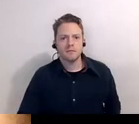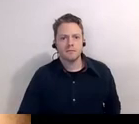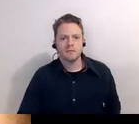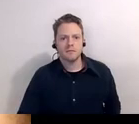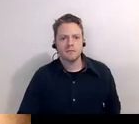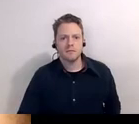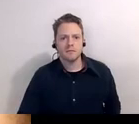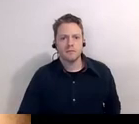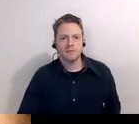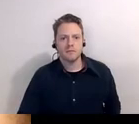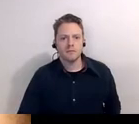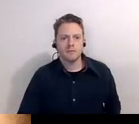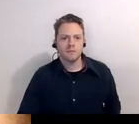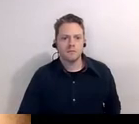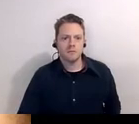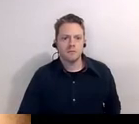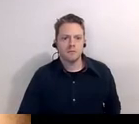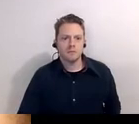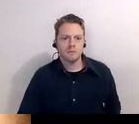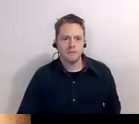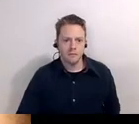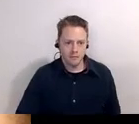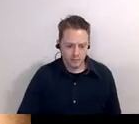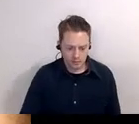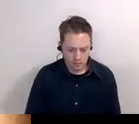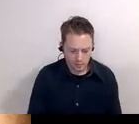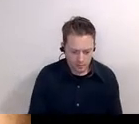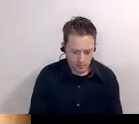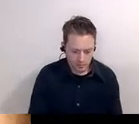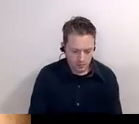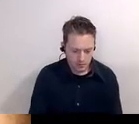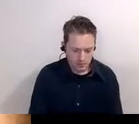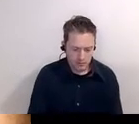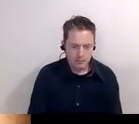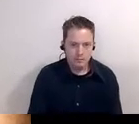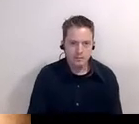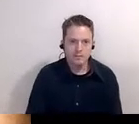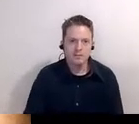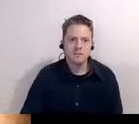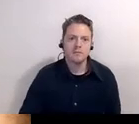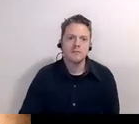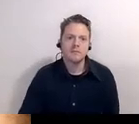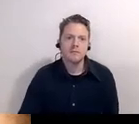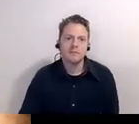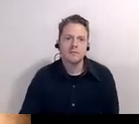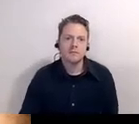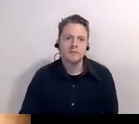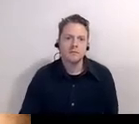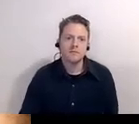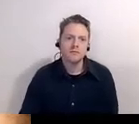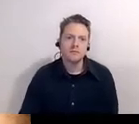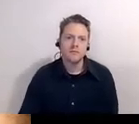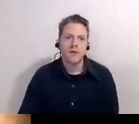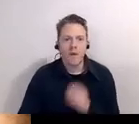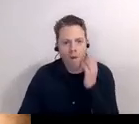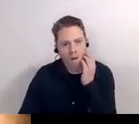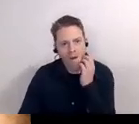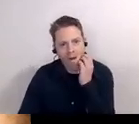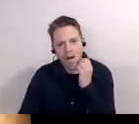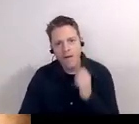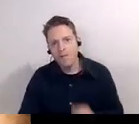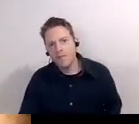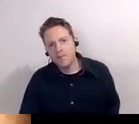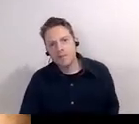groups helped support the groups behind the the white mob in wilmington um uh he had held